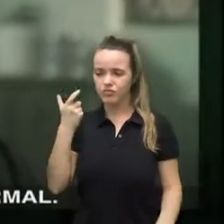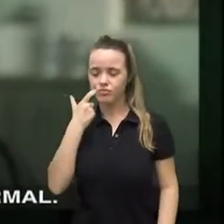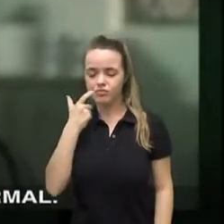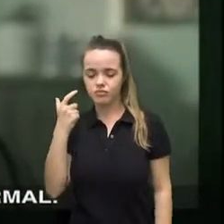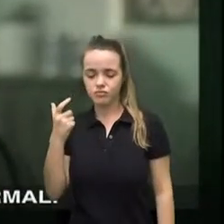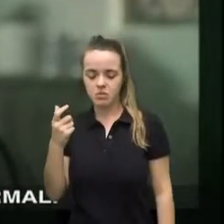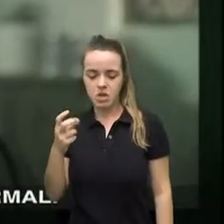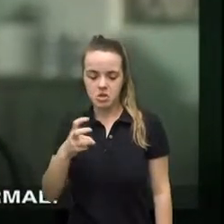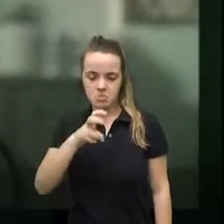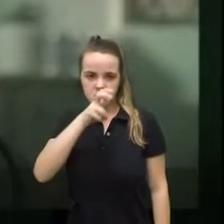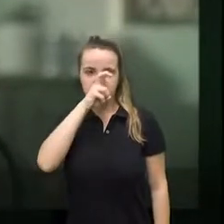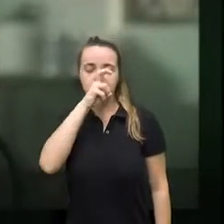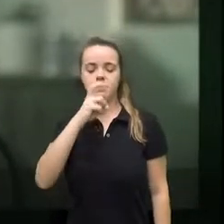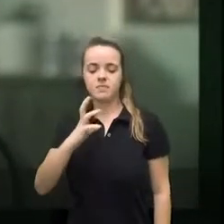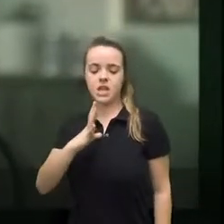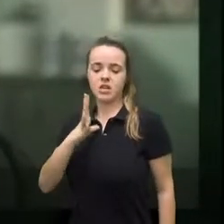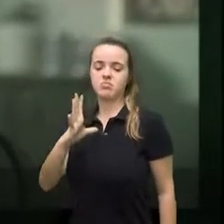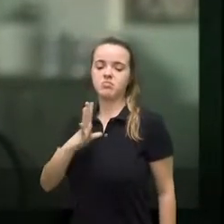and formal